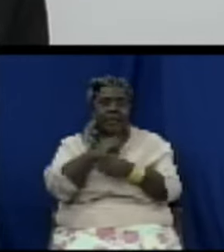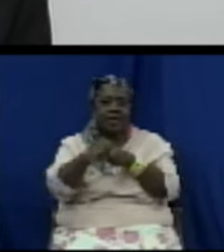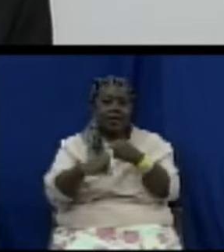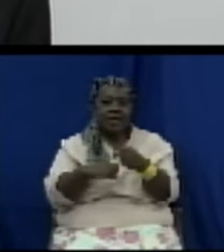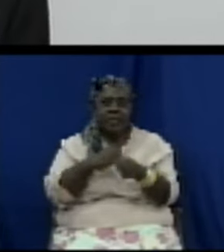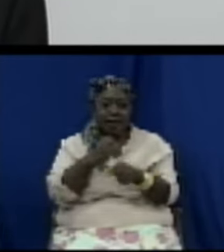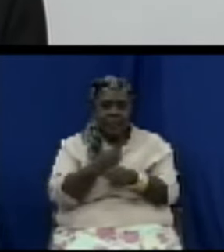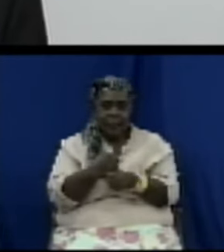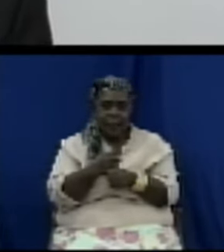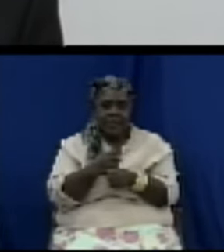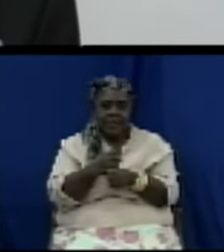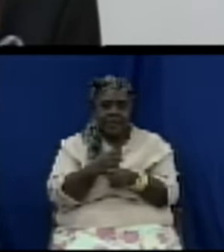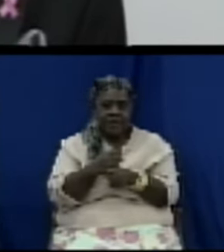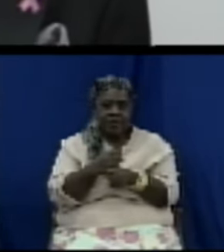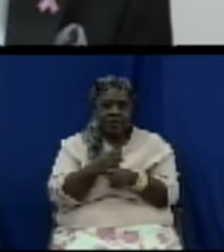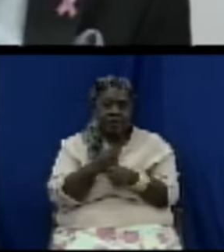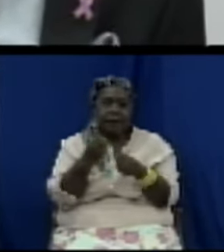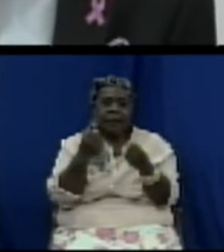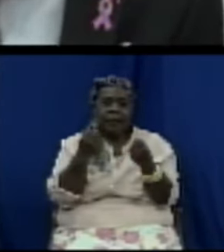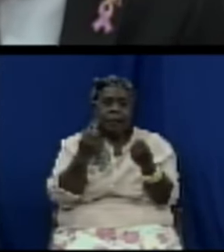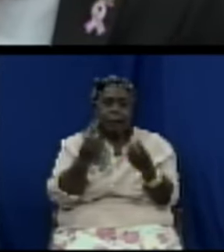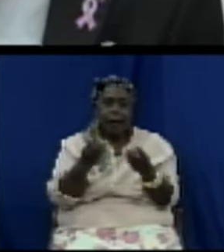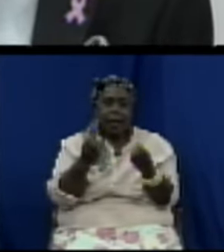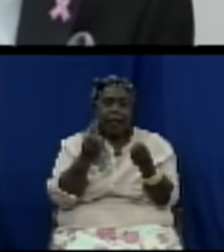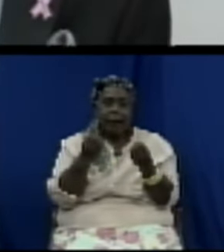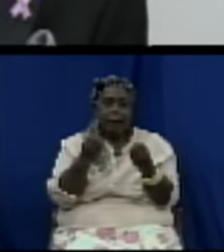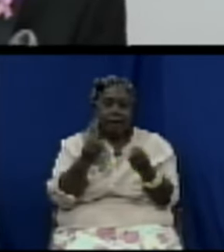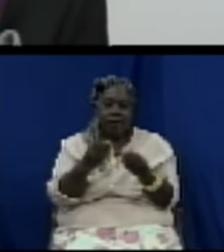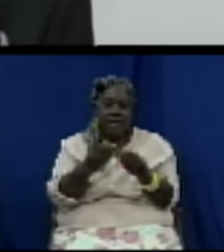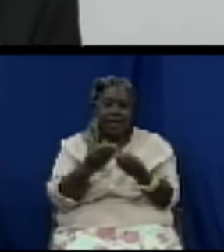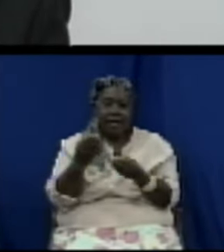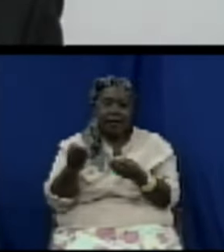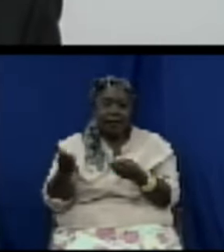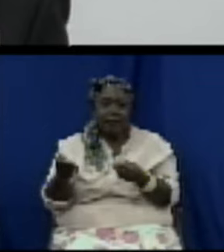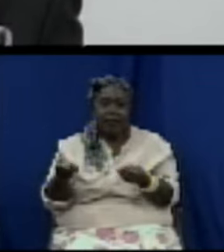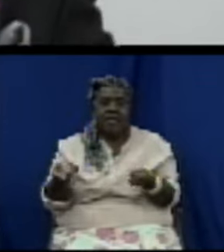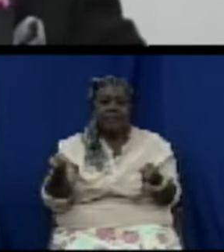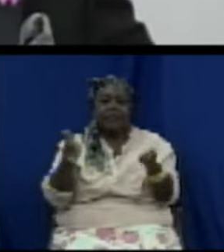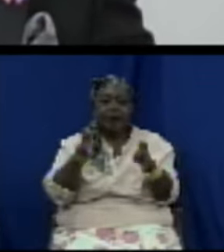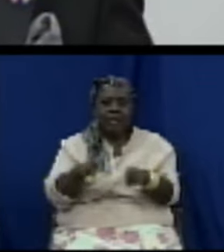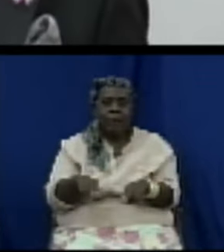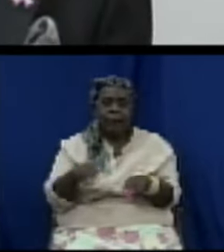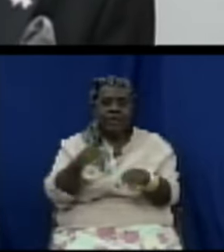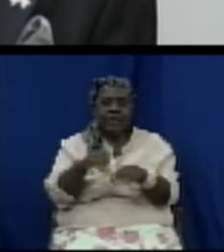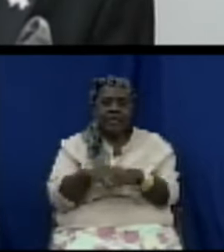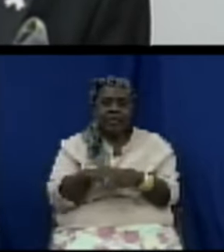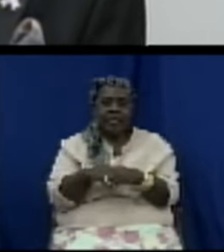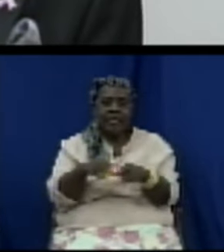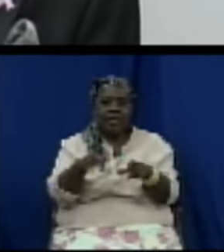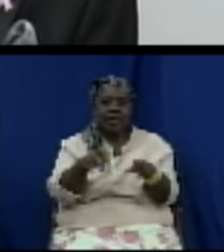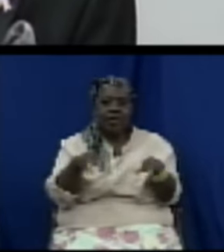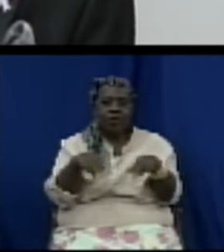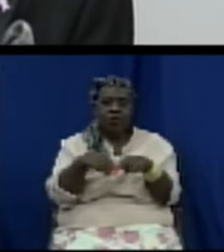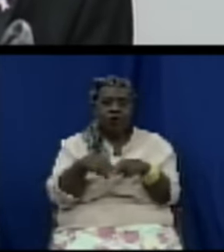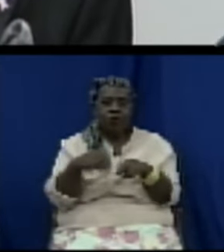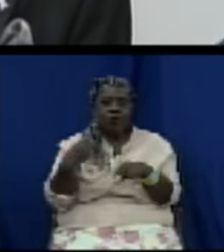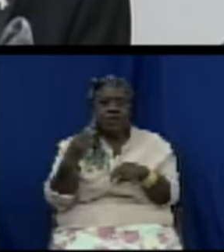many internal deficiencies have been identified